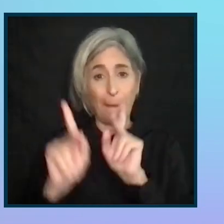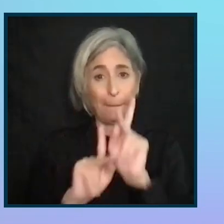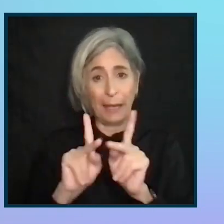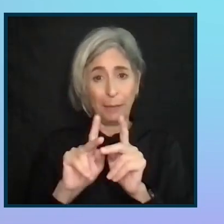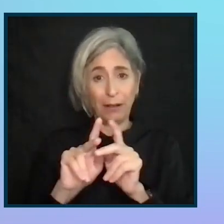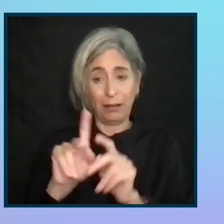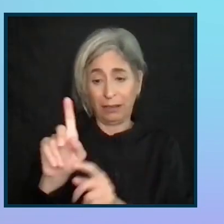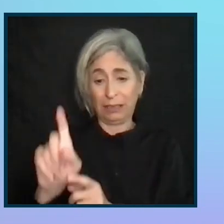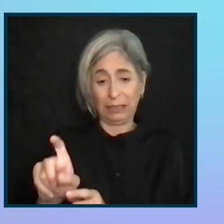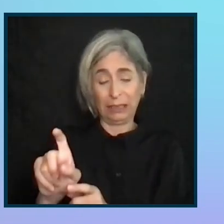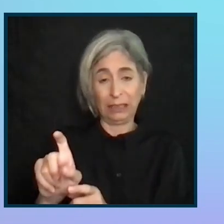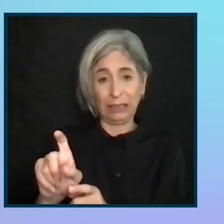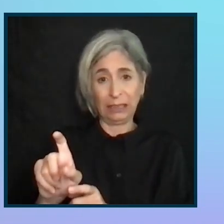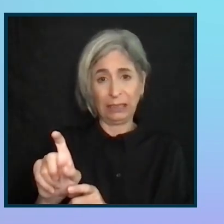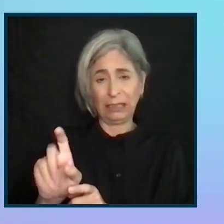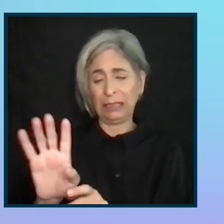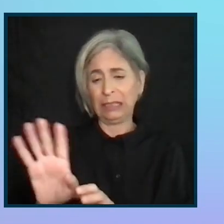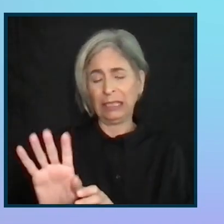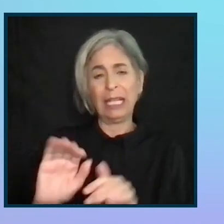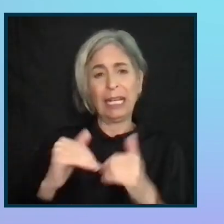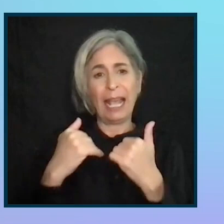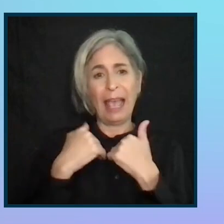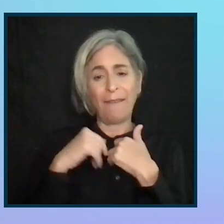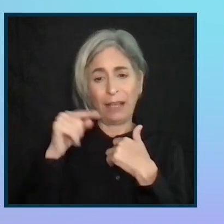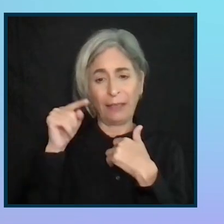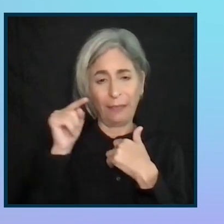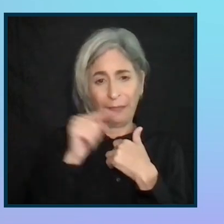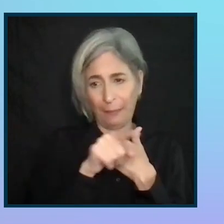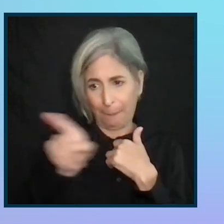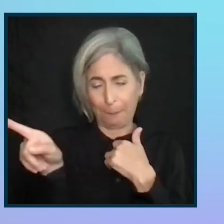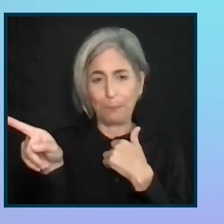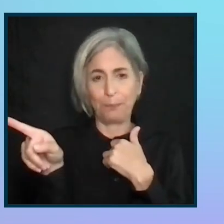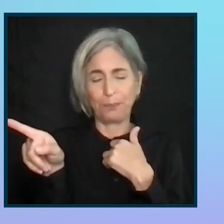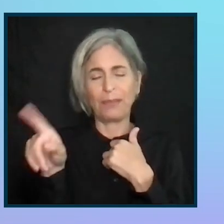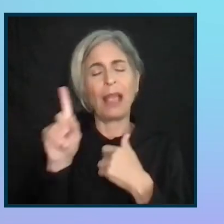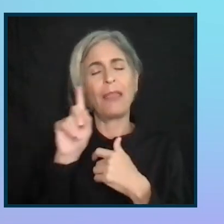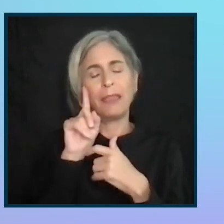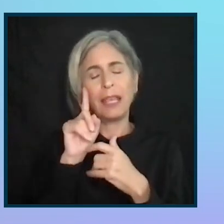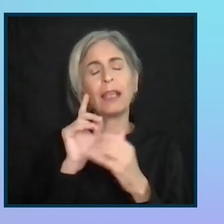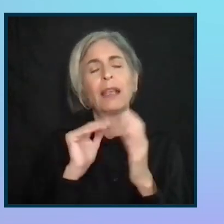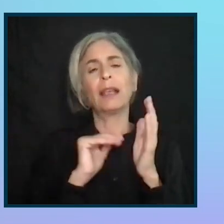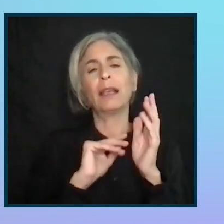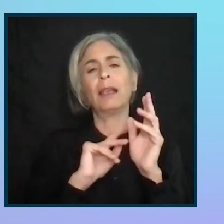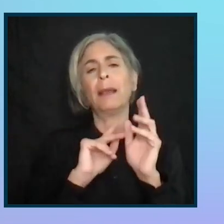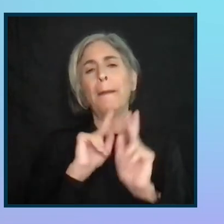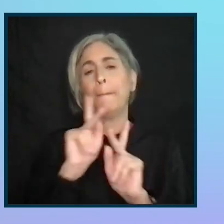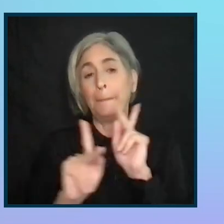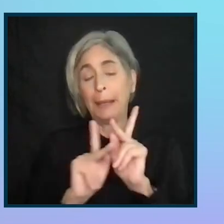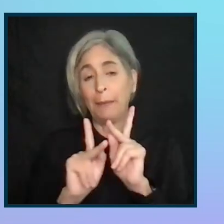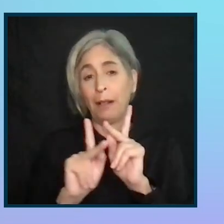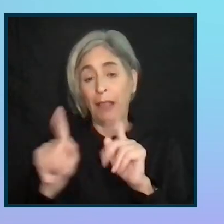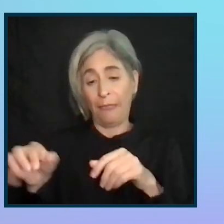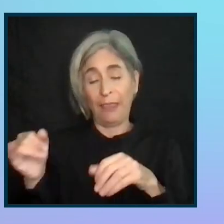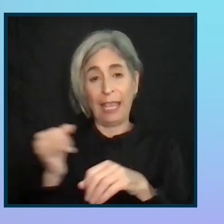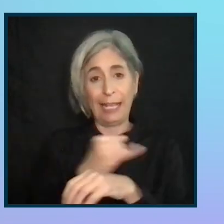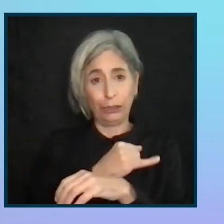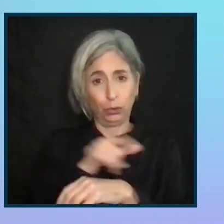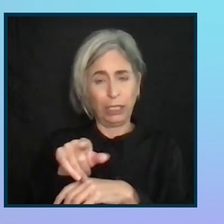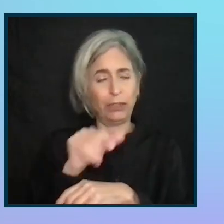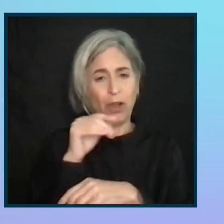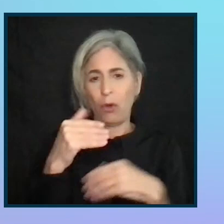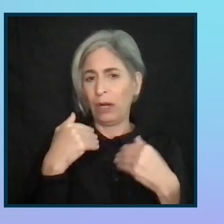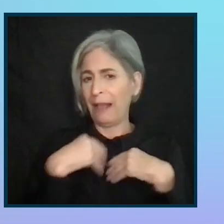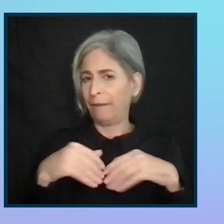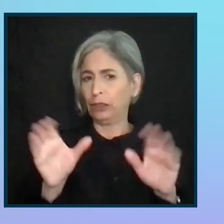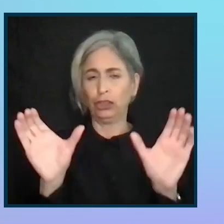necessarily having them. I think a lot of people in the industry don't have